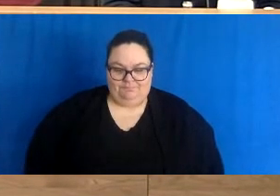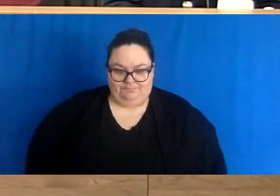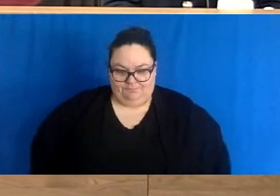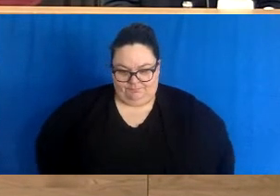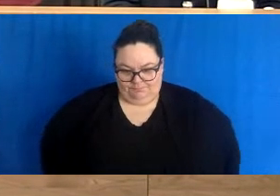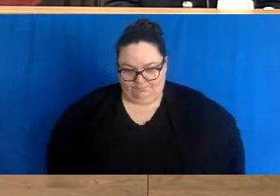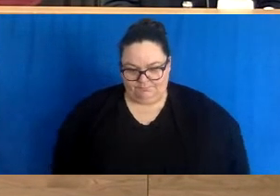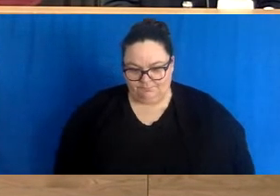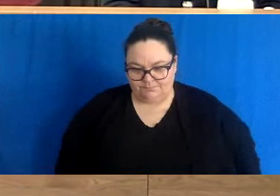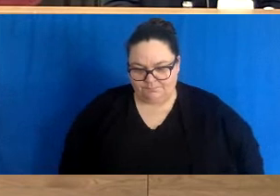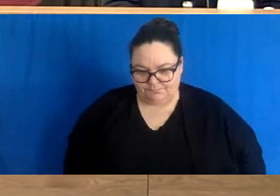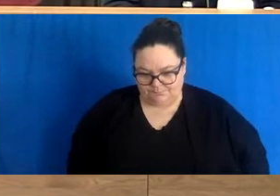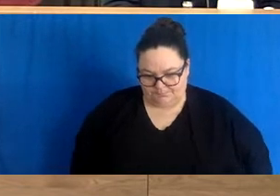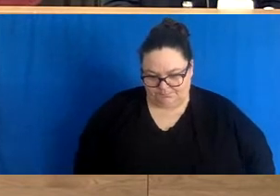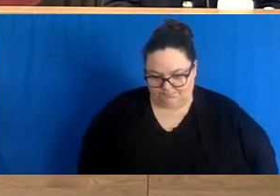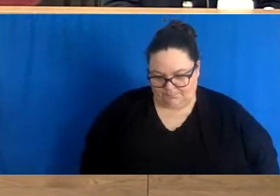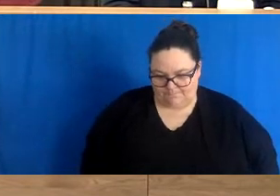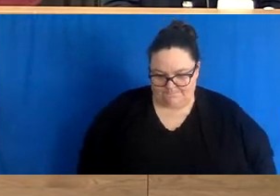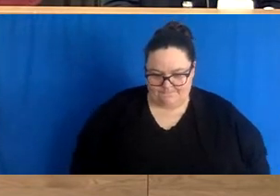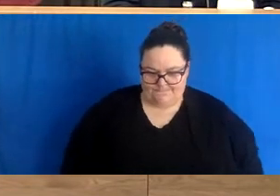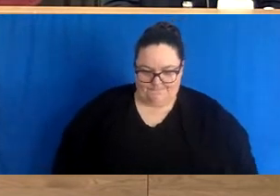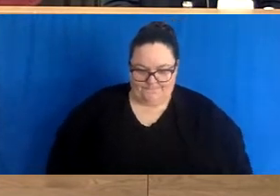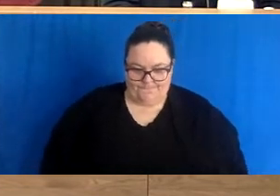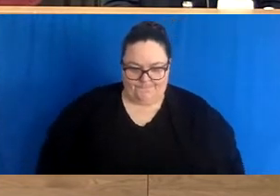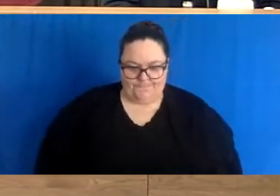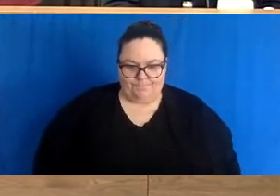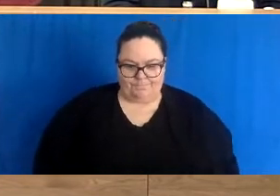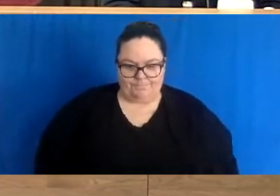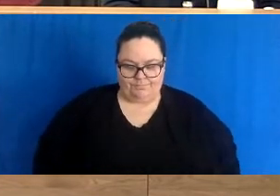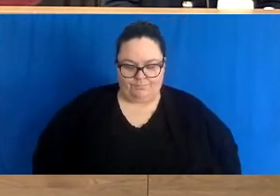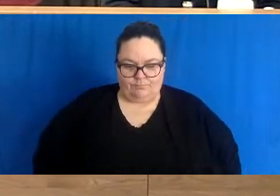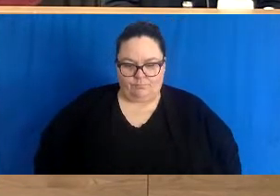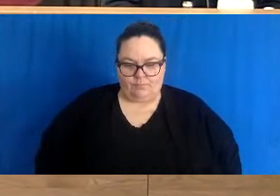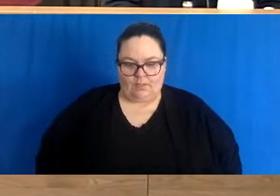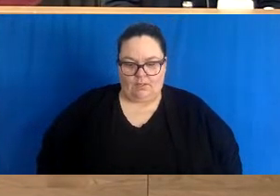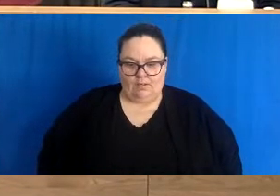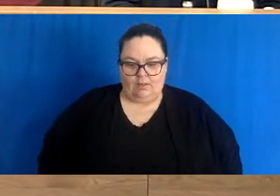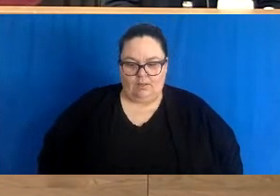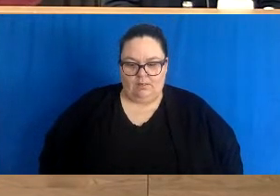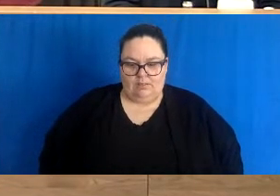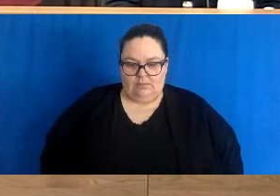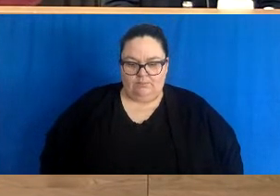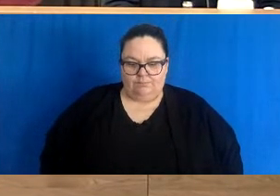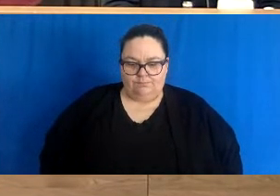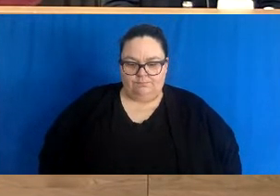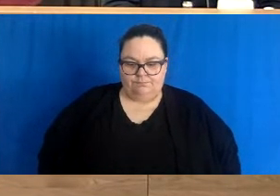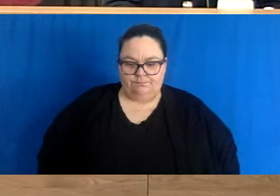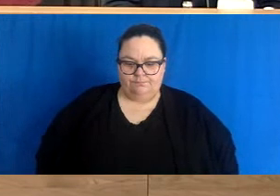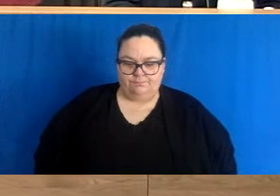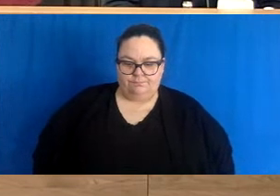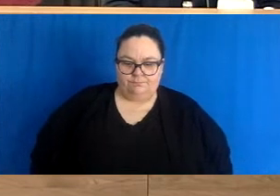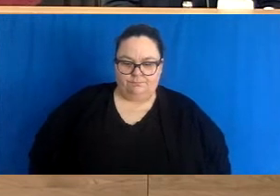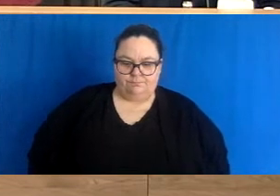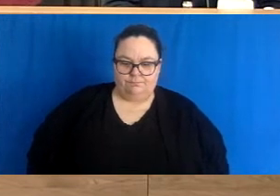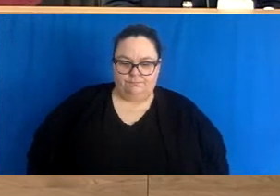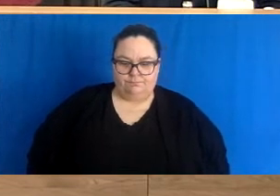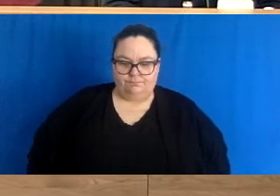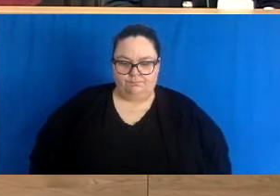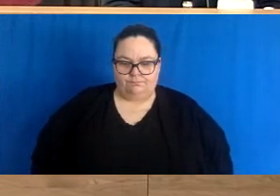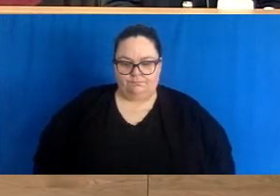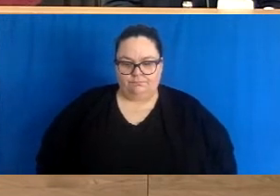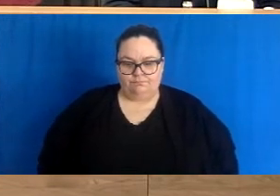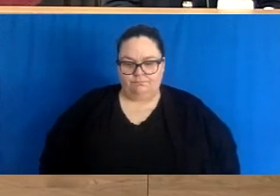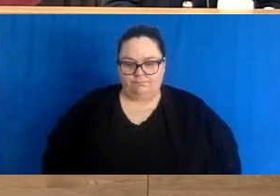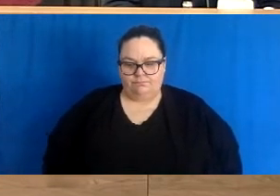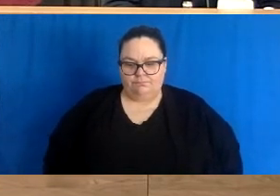right to pose your question in the official language of your choice. Each journalist will have one question. Before we start,